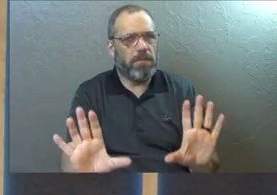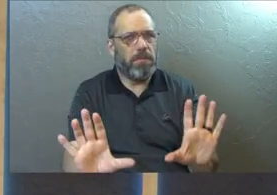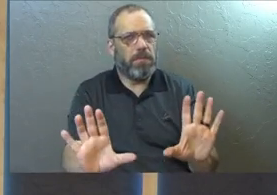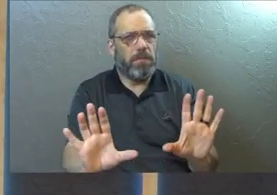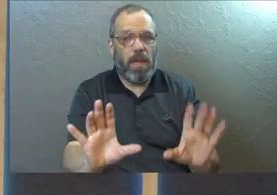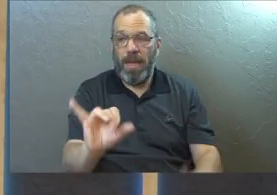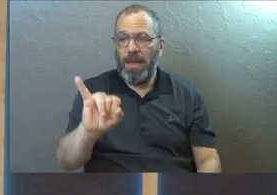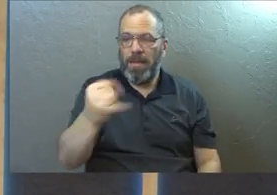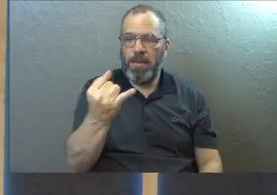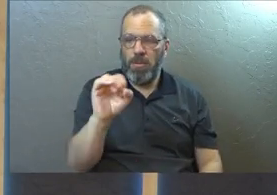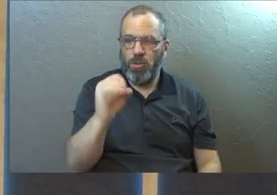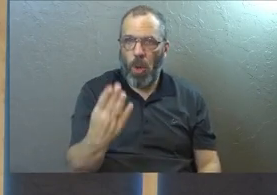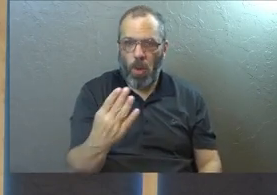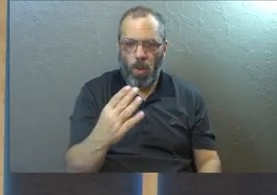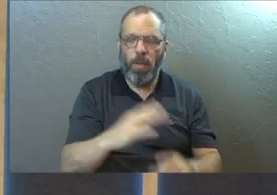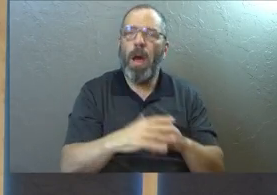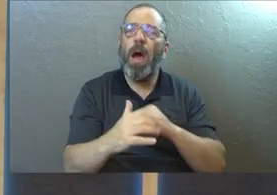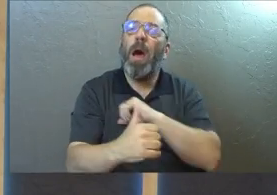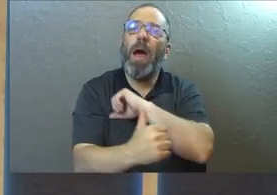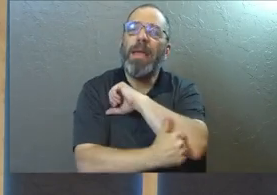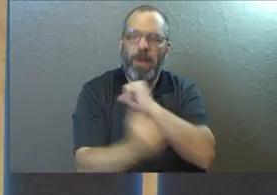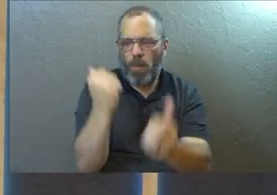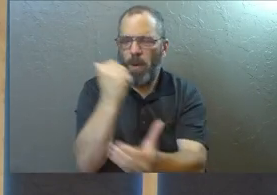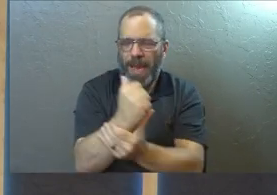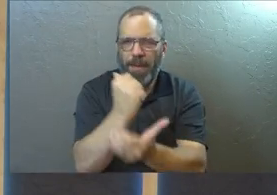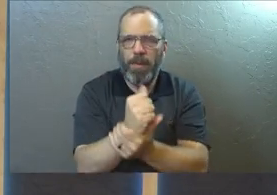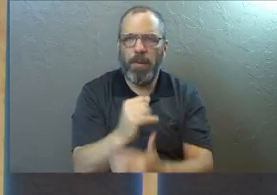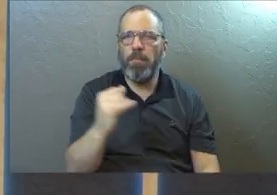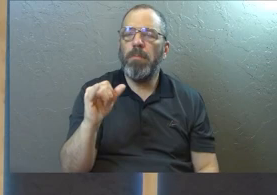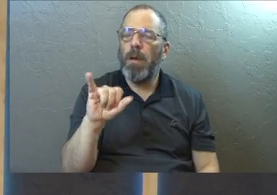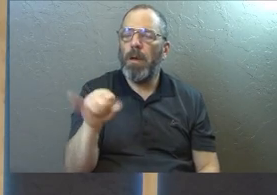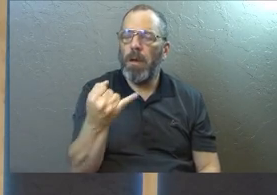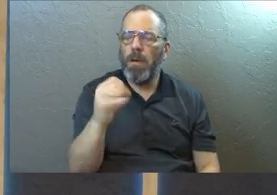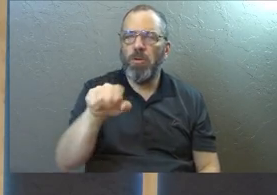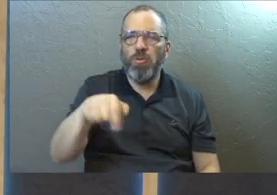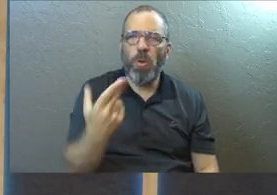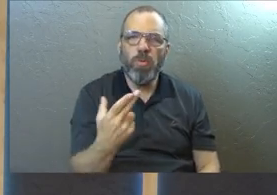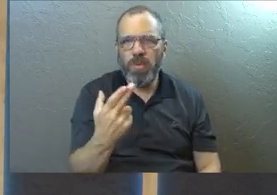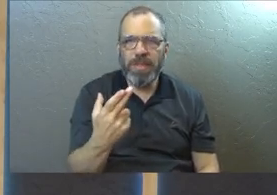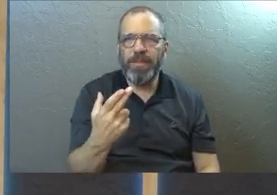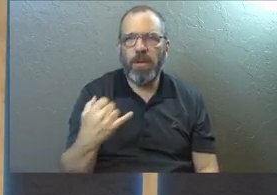Job took, Abraham took, Joseph took, all the saints did.